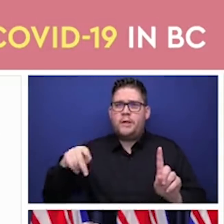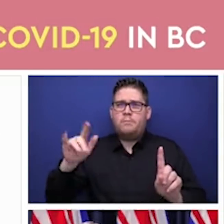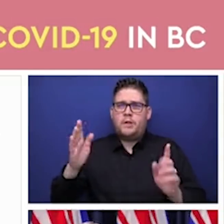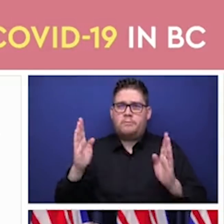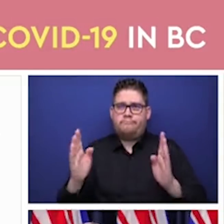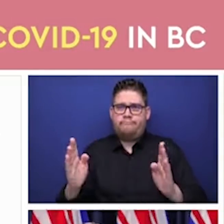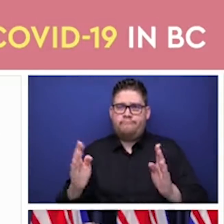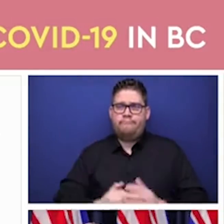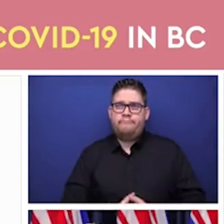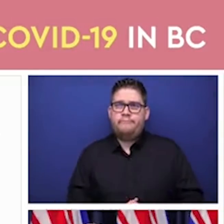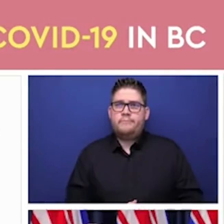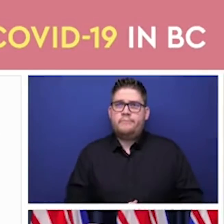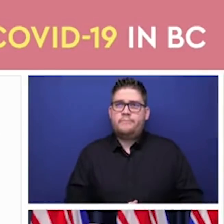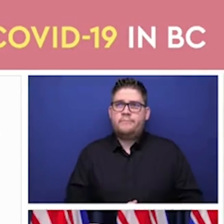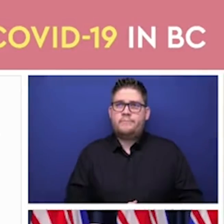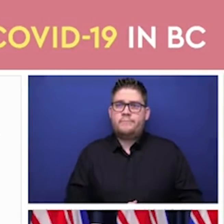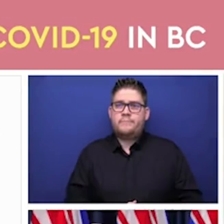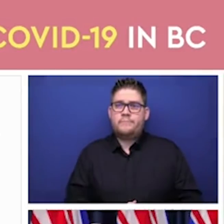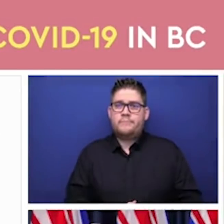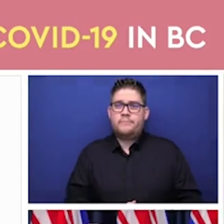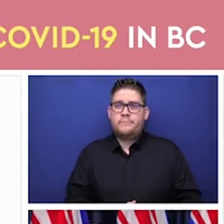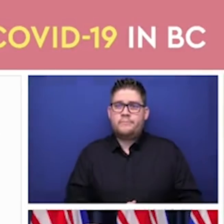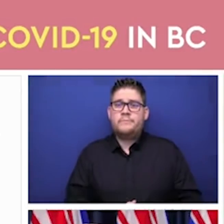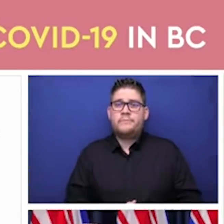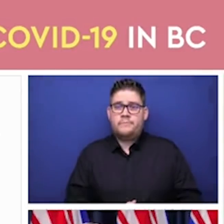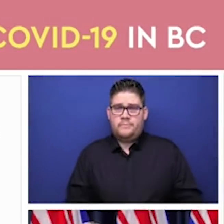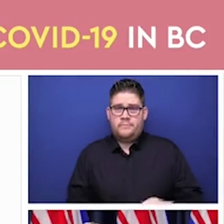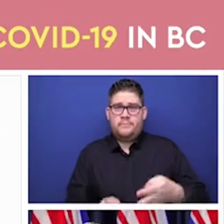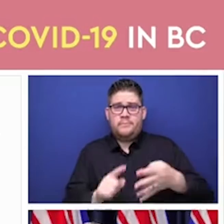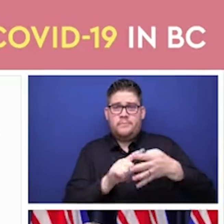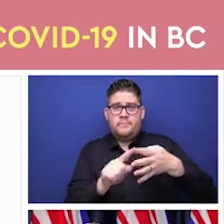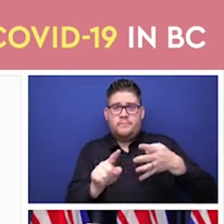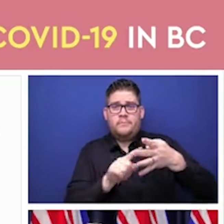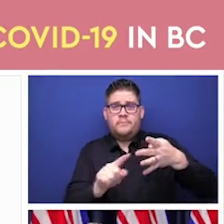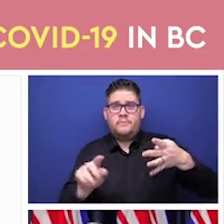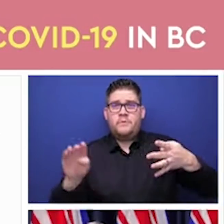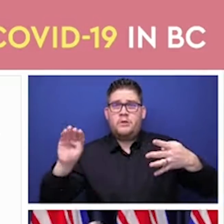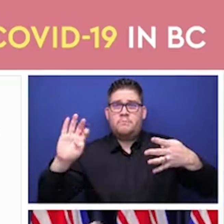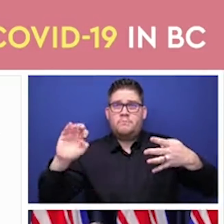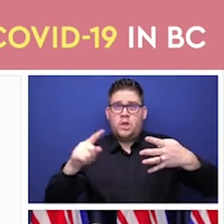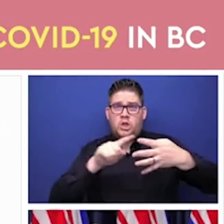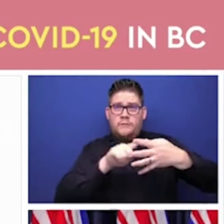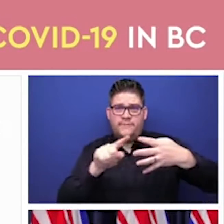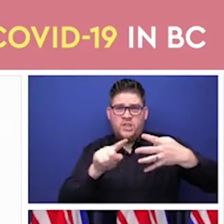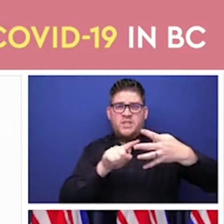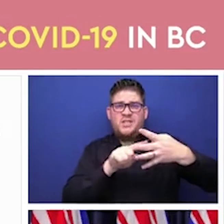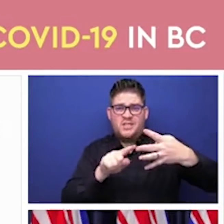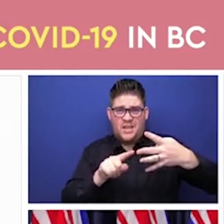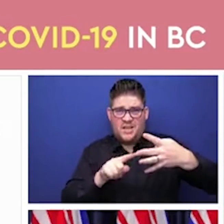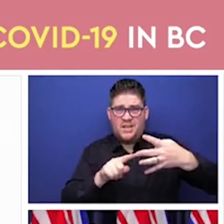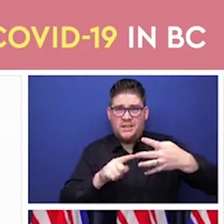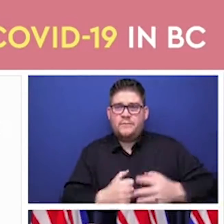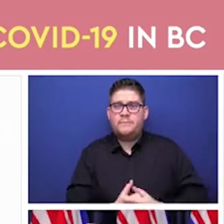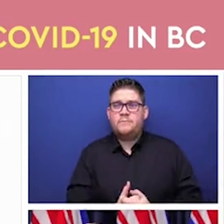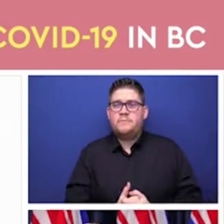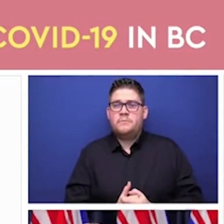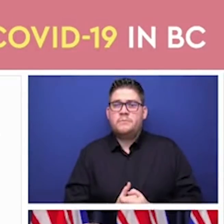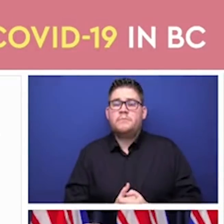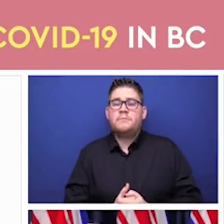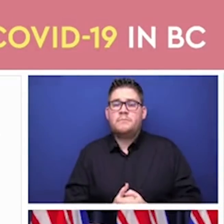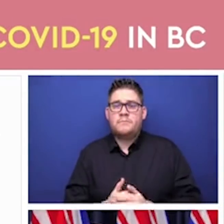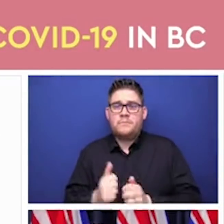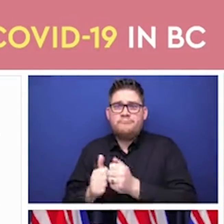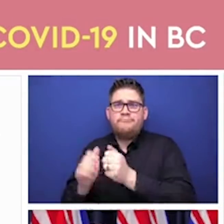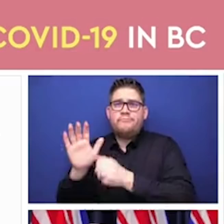settings and, you know, finishing off our priority populations to the greatest extent possible. And from March